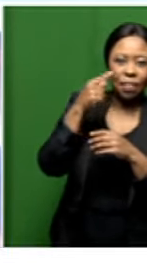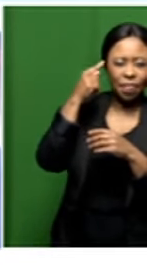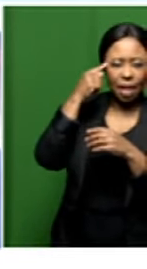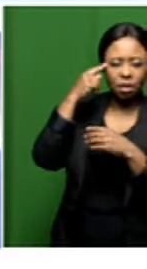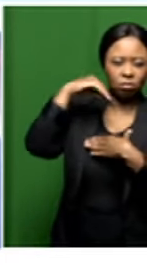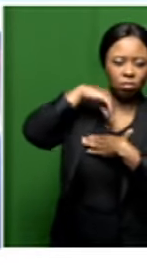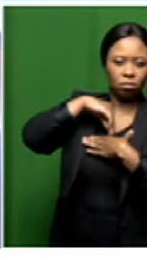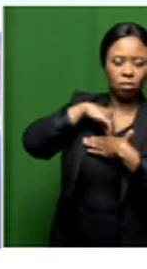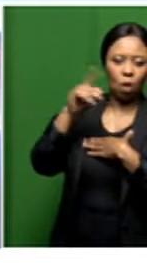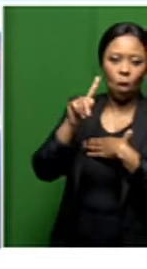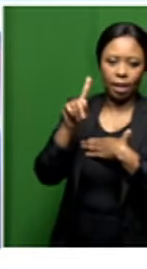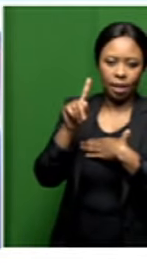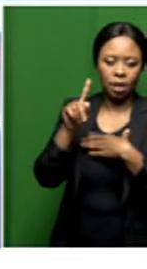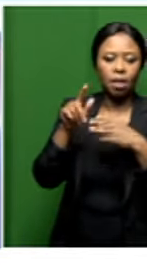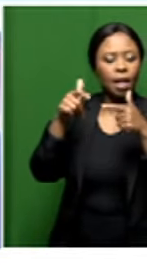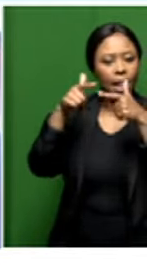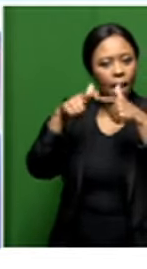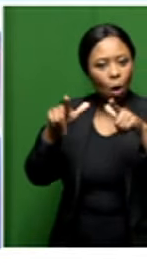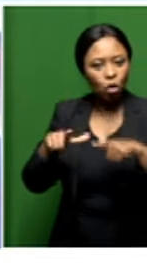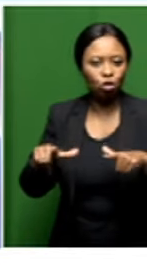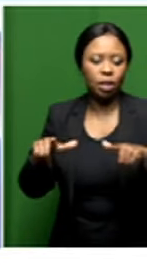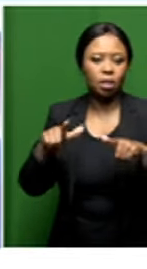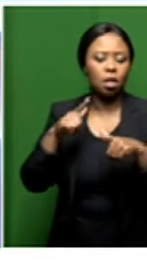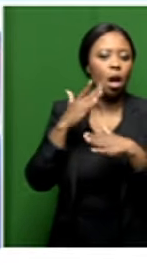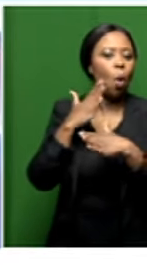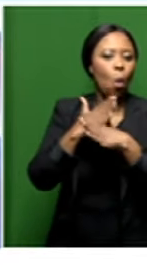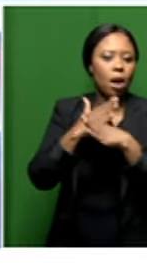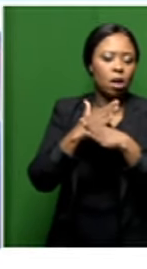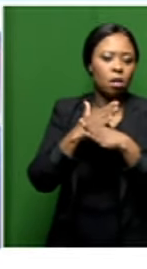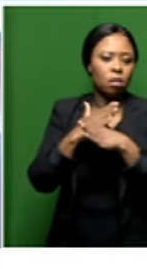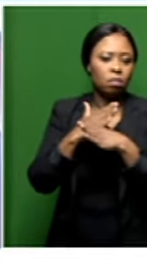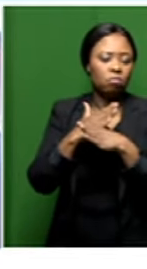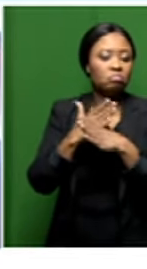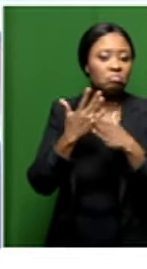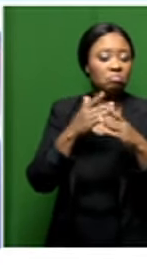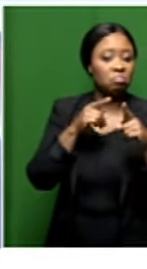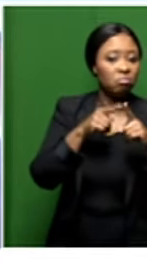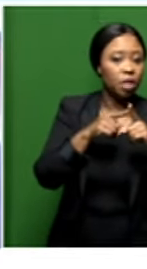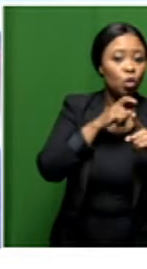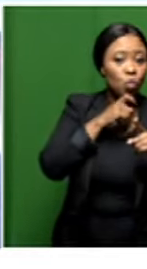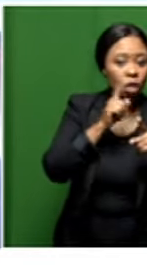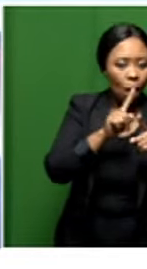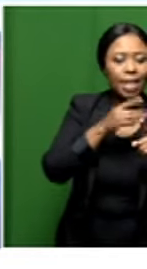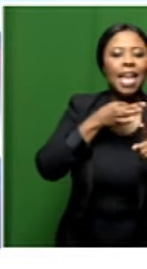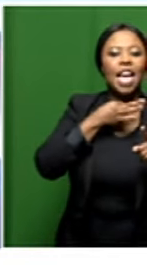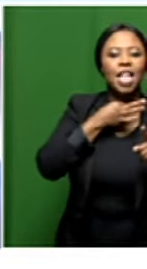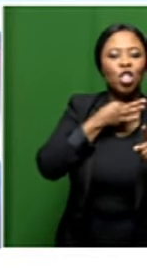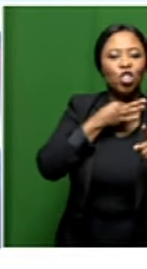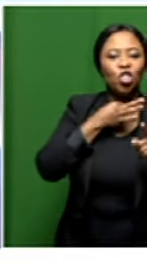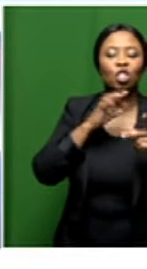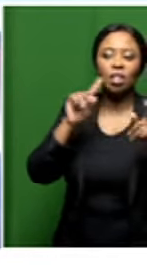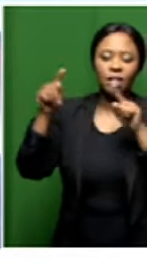the languages that he he works with also is English in relationship to